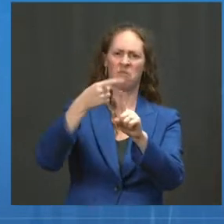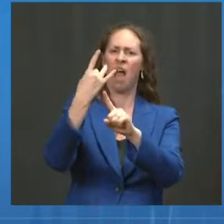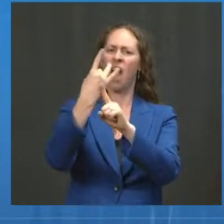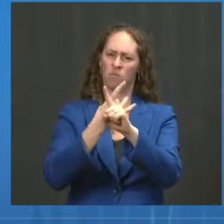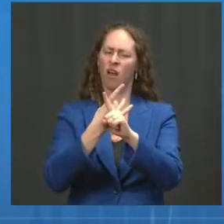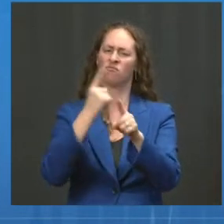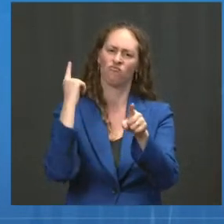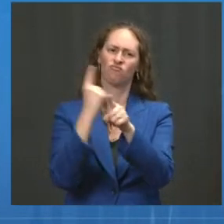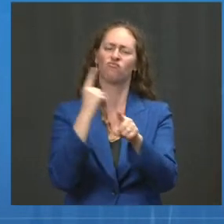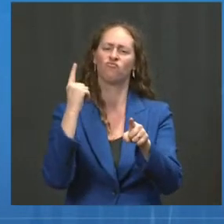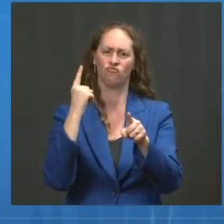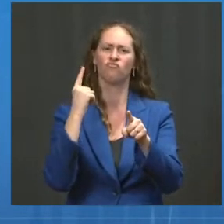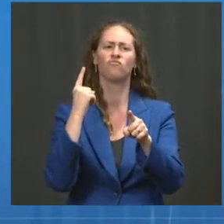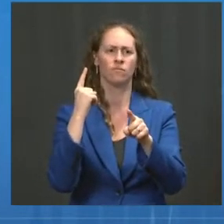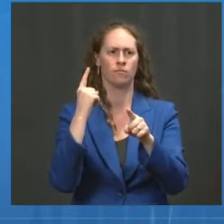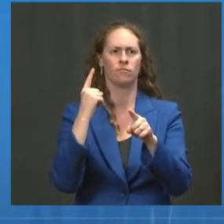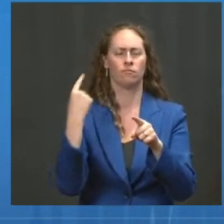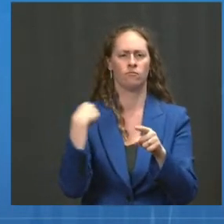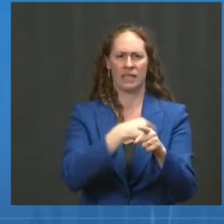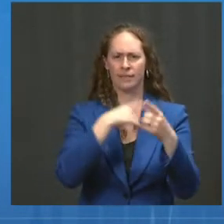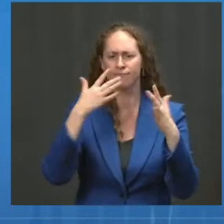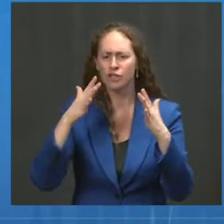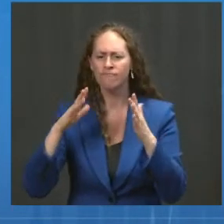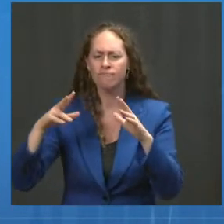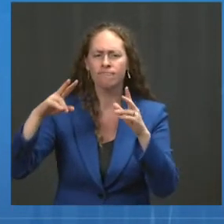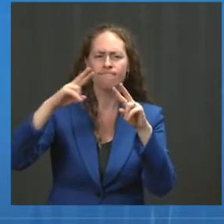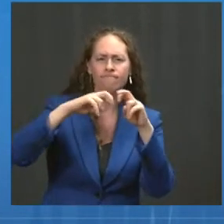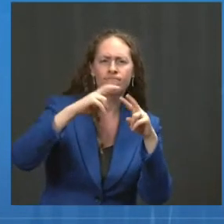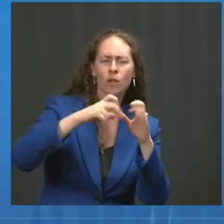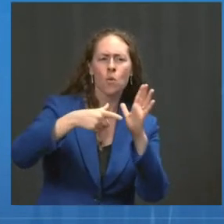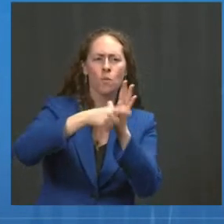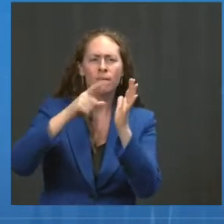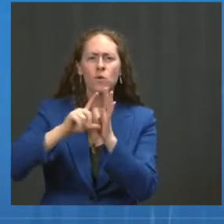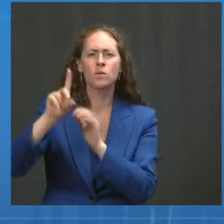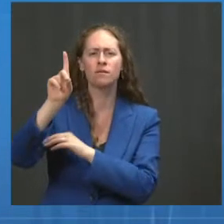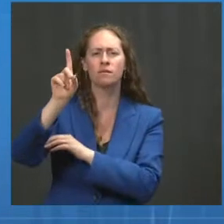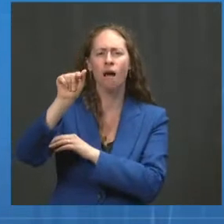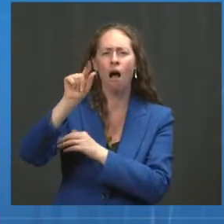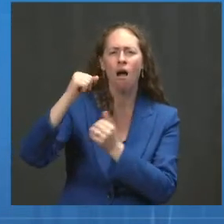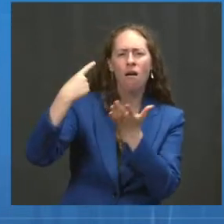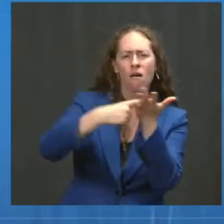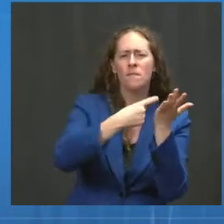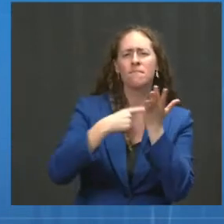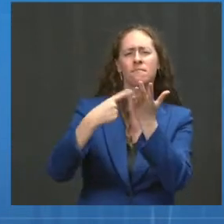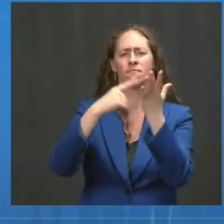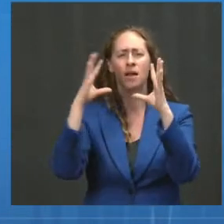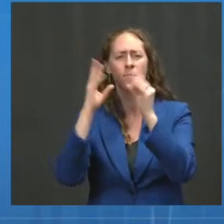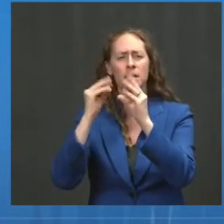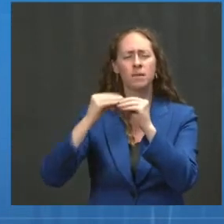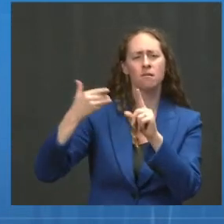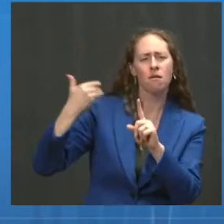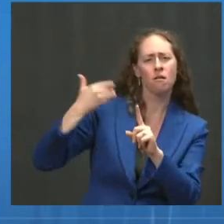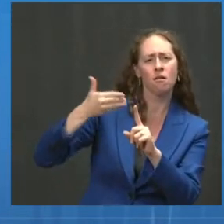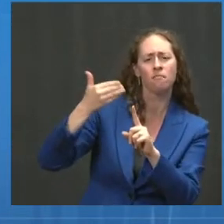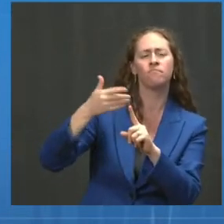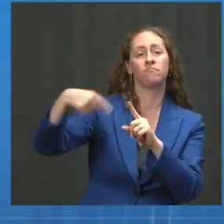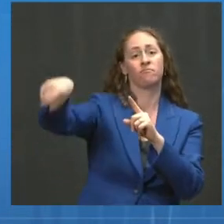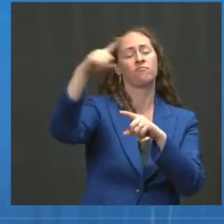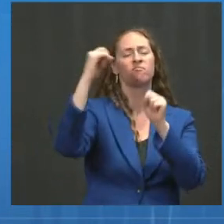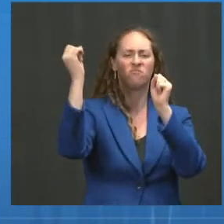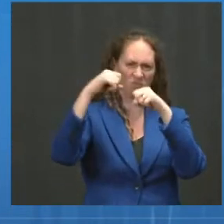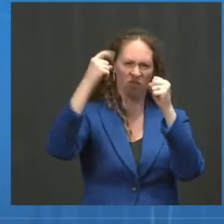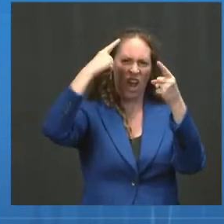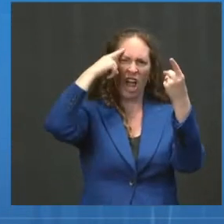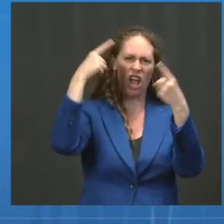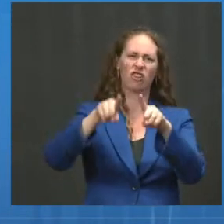the data, to discuss it a number of times, and then ultimately to come to that determination. And lastly, let me just say this, Ouija.